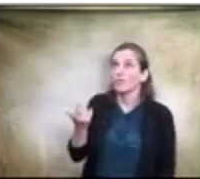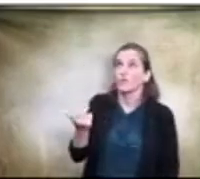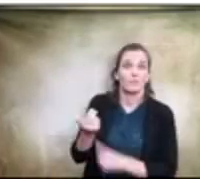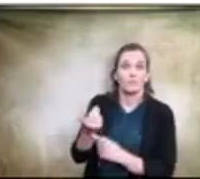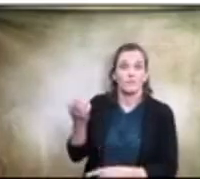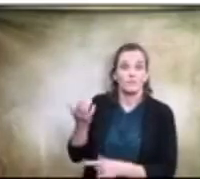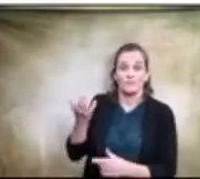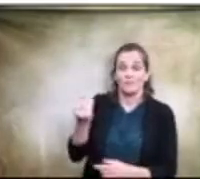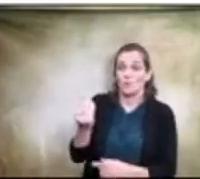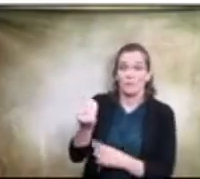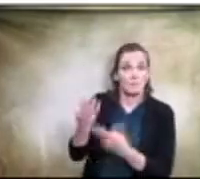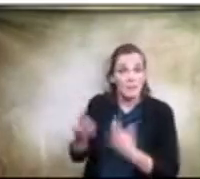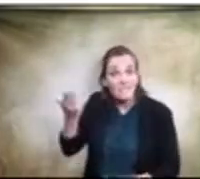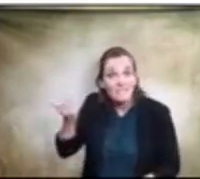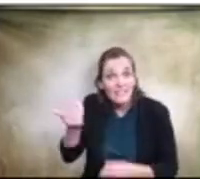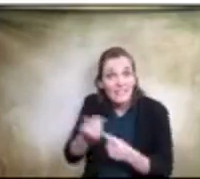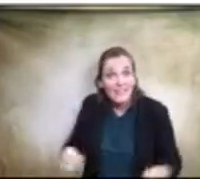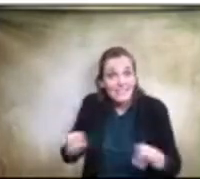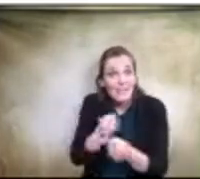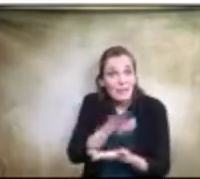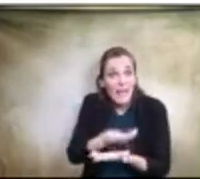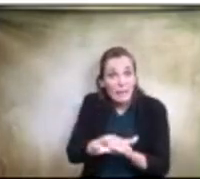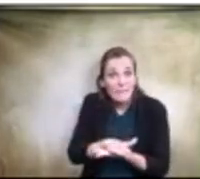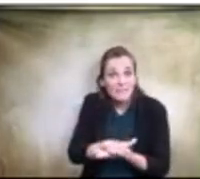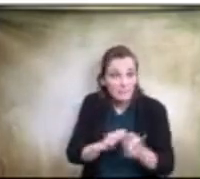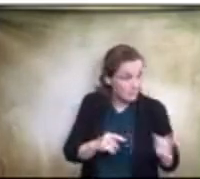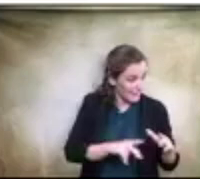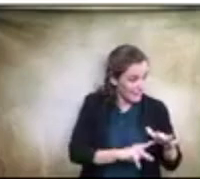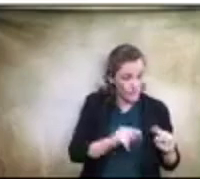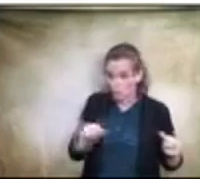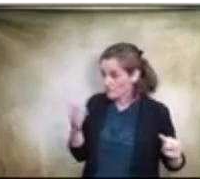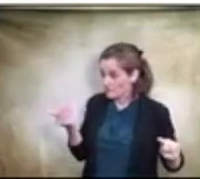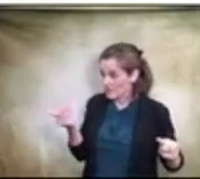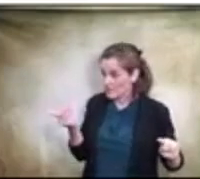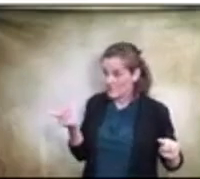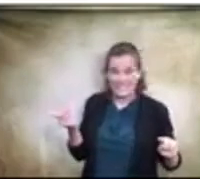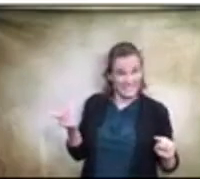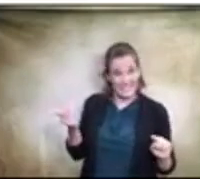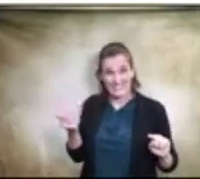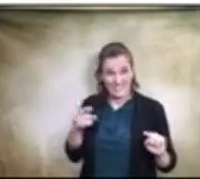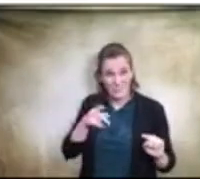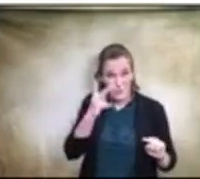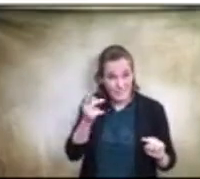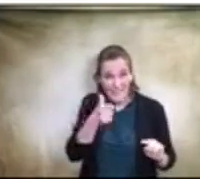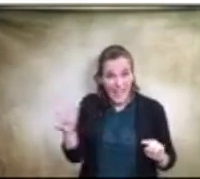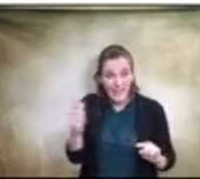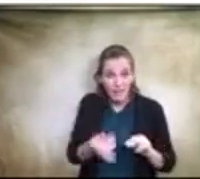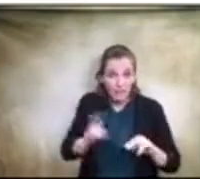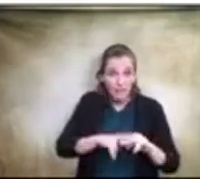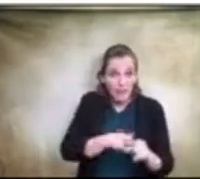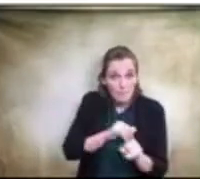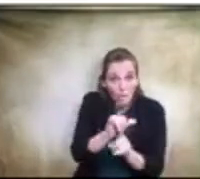in the same campus. Do you see any increase in bullying? You know,